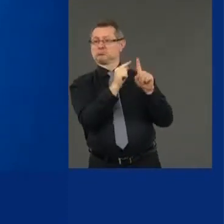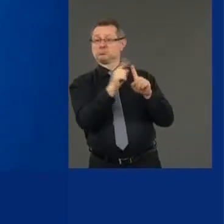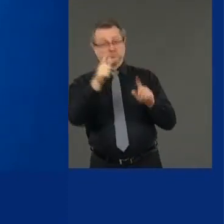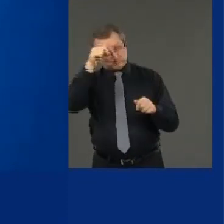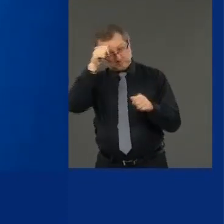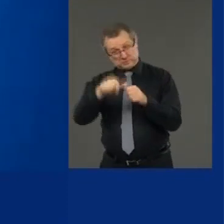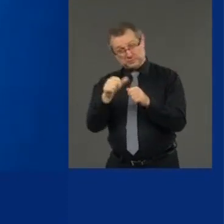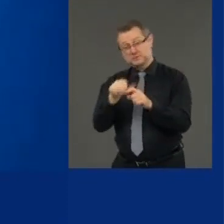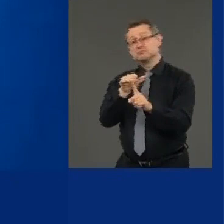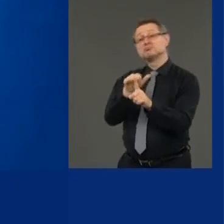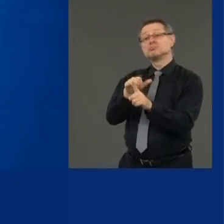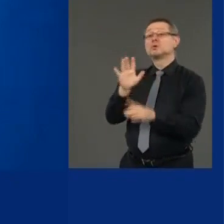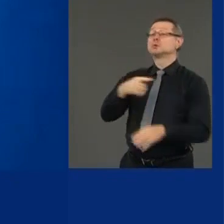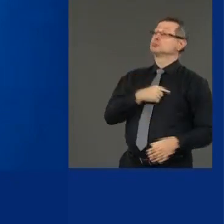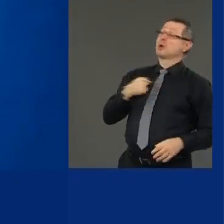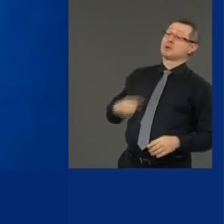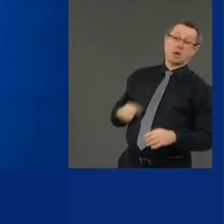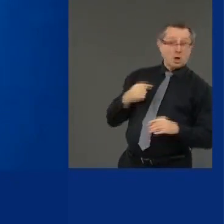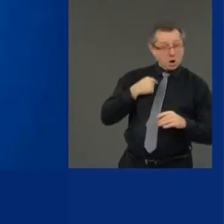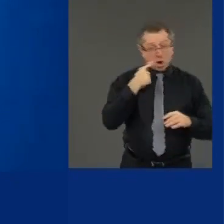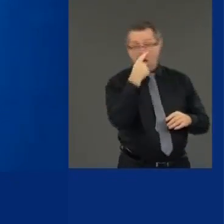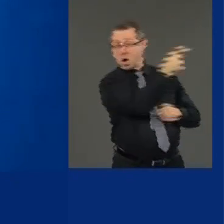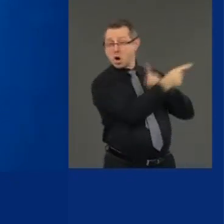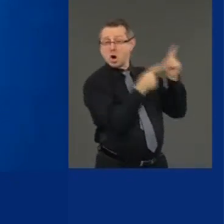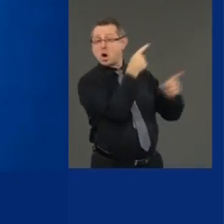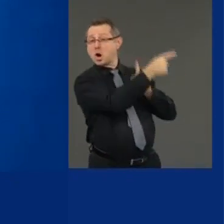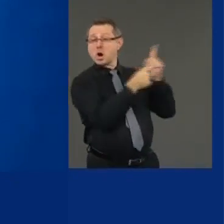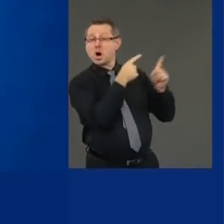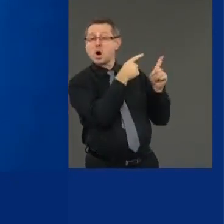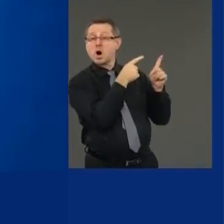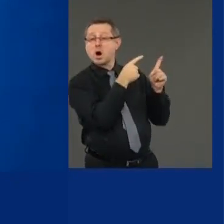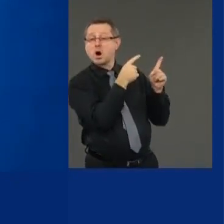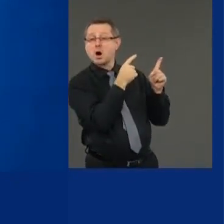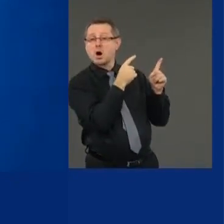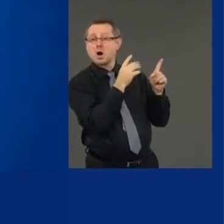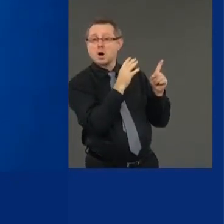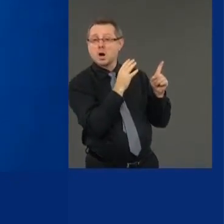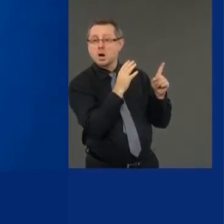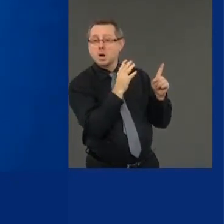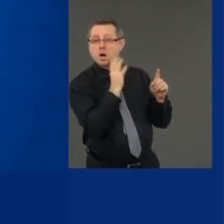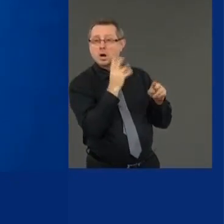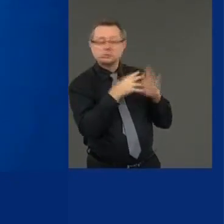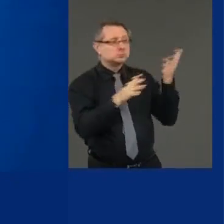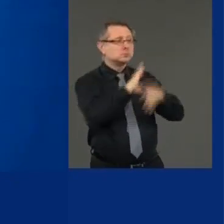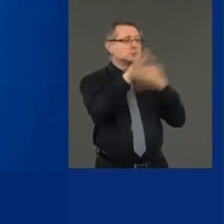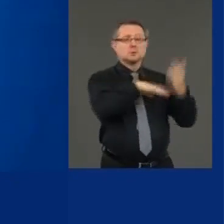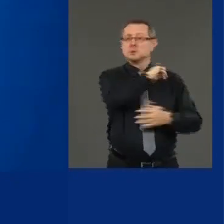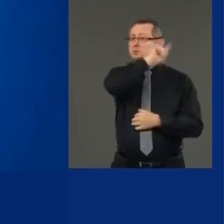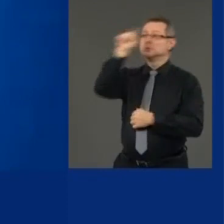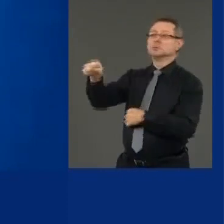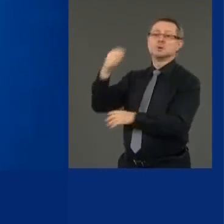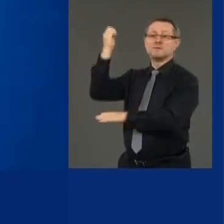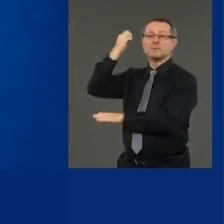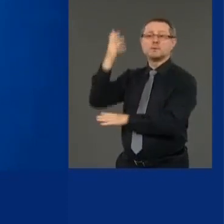It wasn't China. It was a matter of days before it was here. And by the way, was a matter of days before it was here.